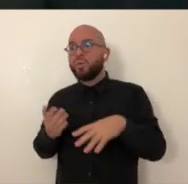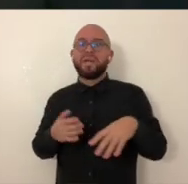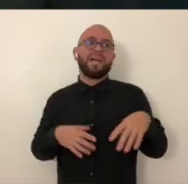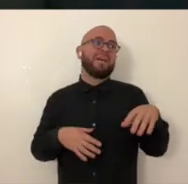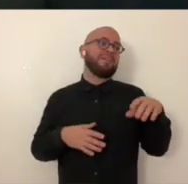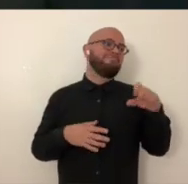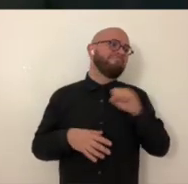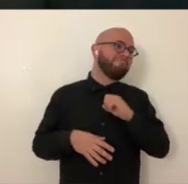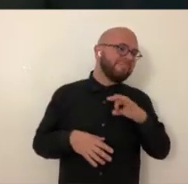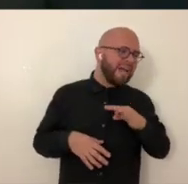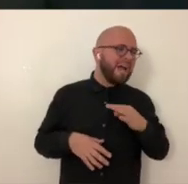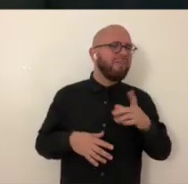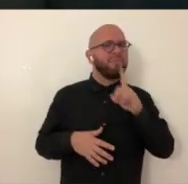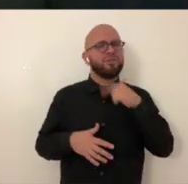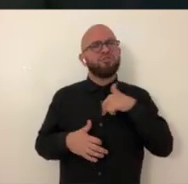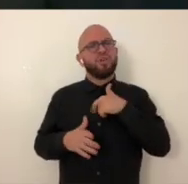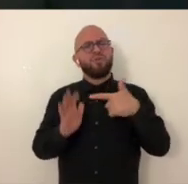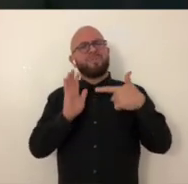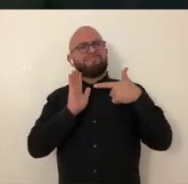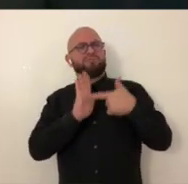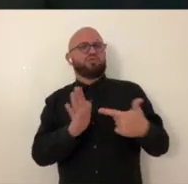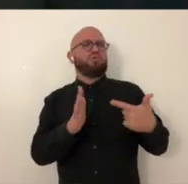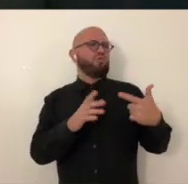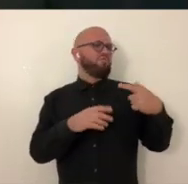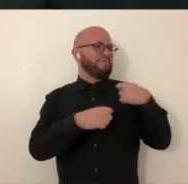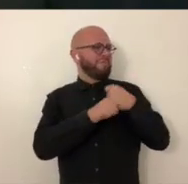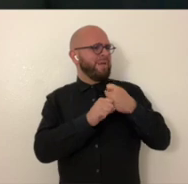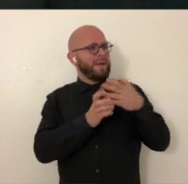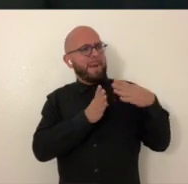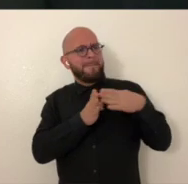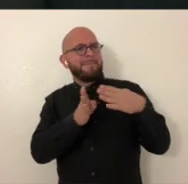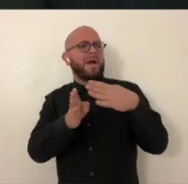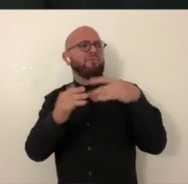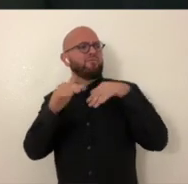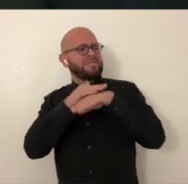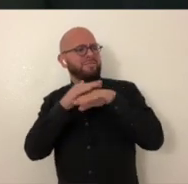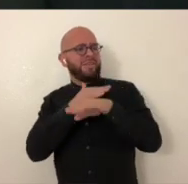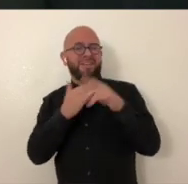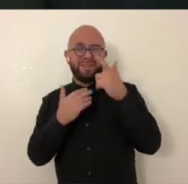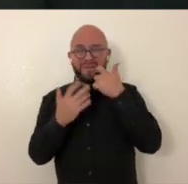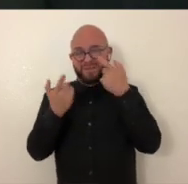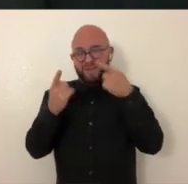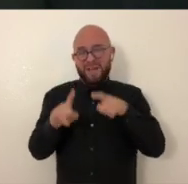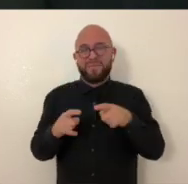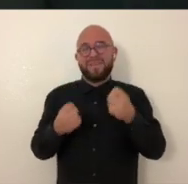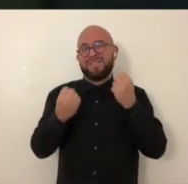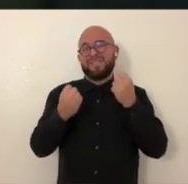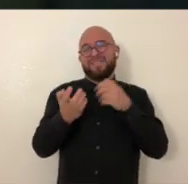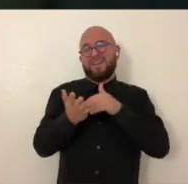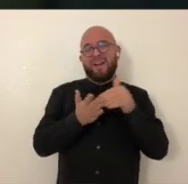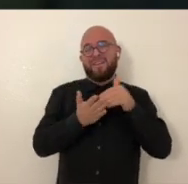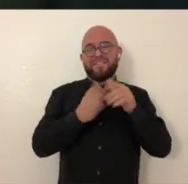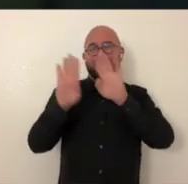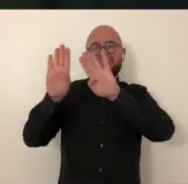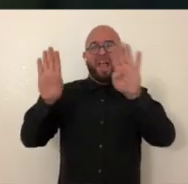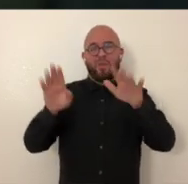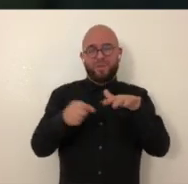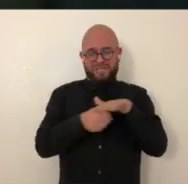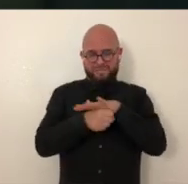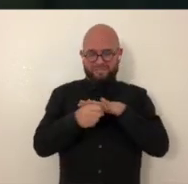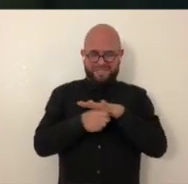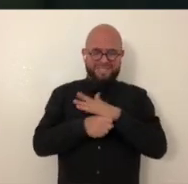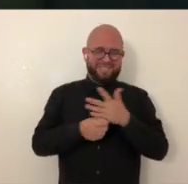identify as disabled and showing that art and trying to create this path of accessibility, you know, because a lot of times